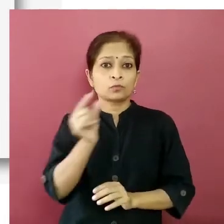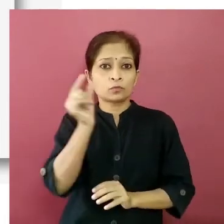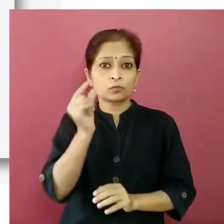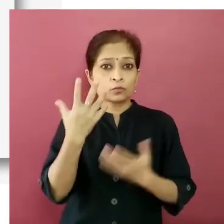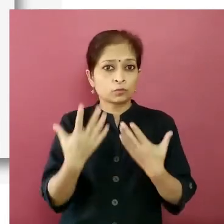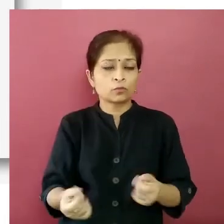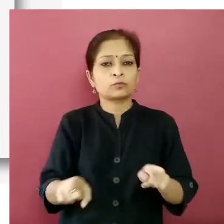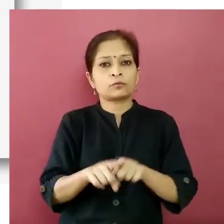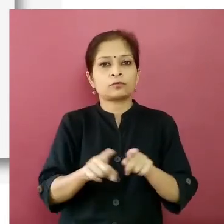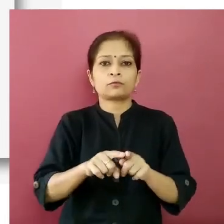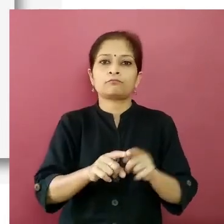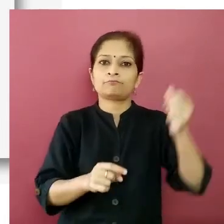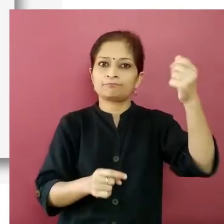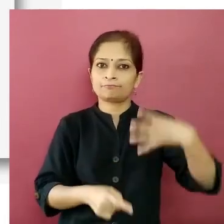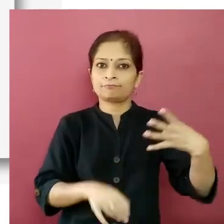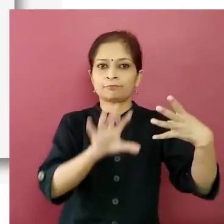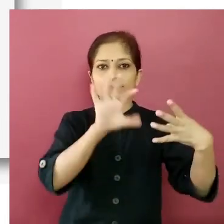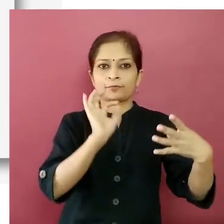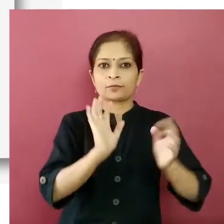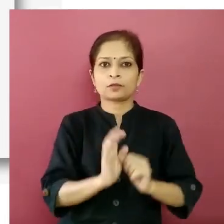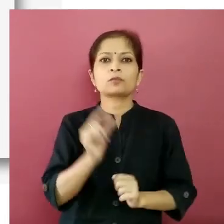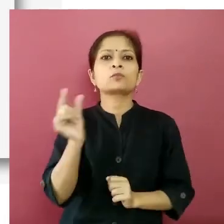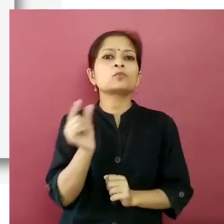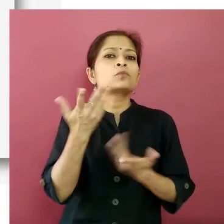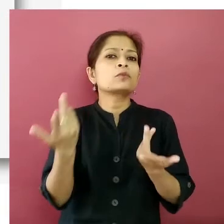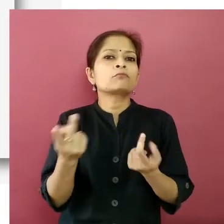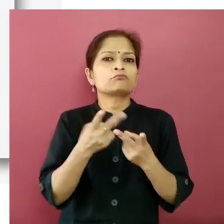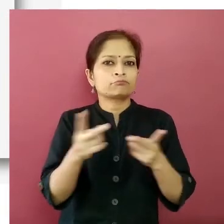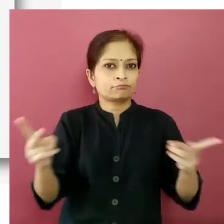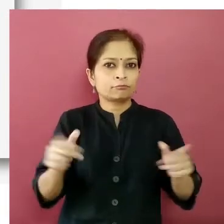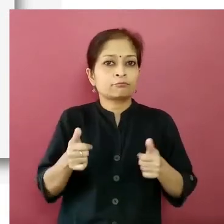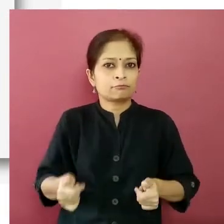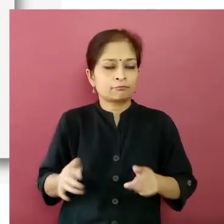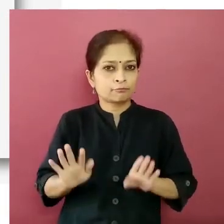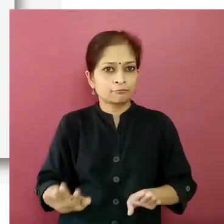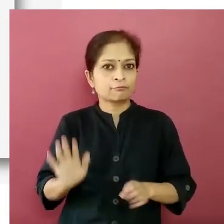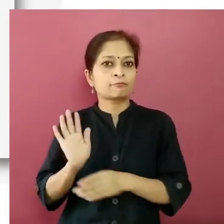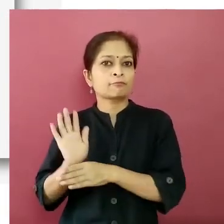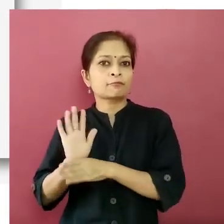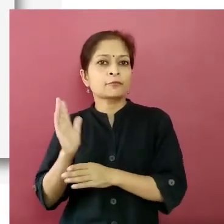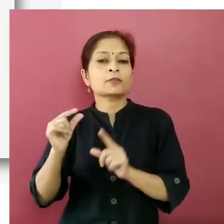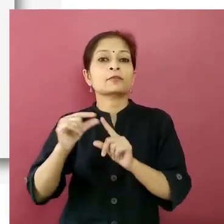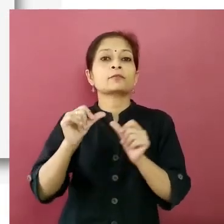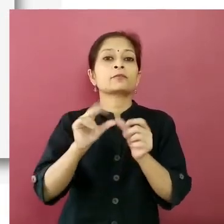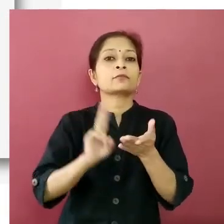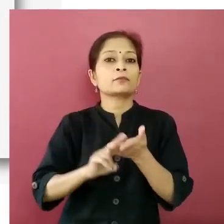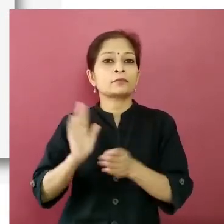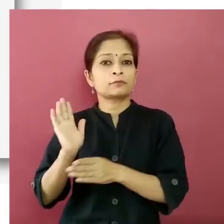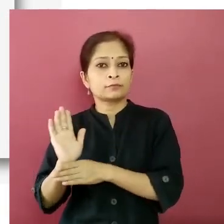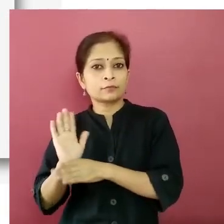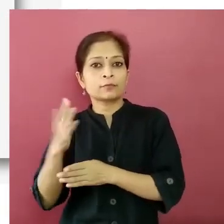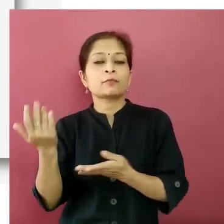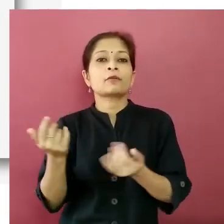like to register using you can use your adhar card driving license ban card passport